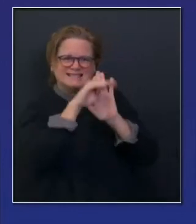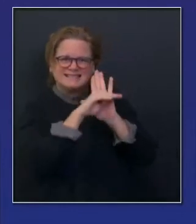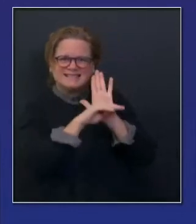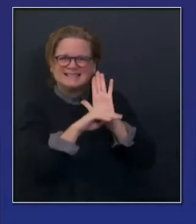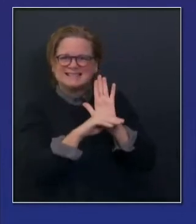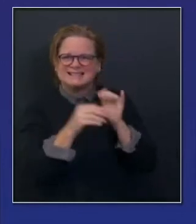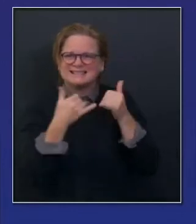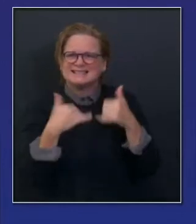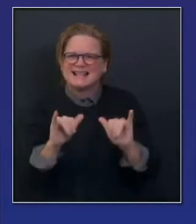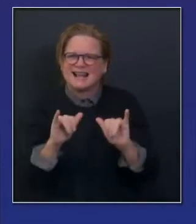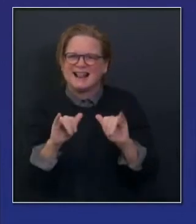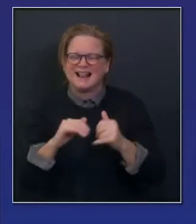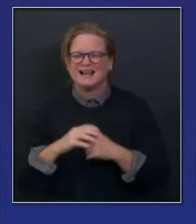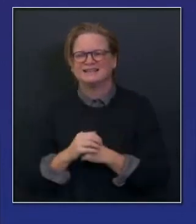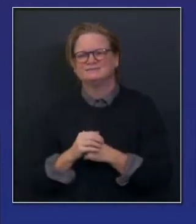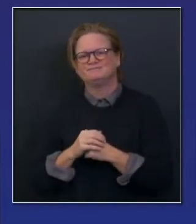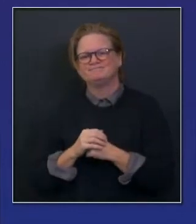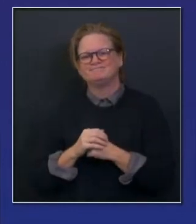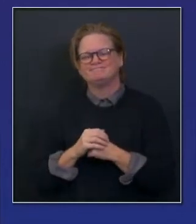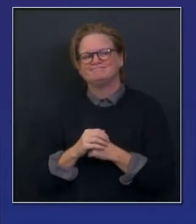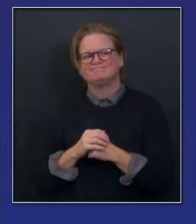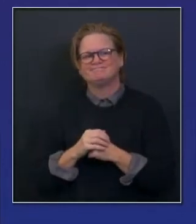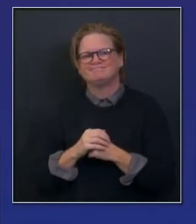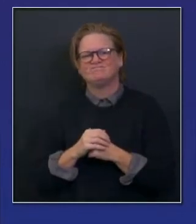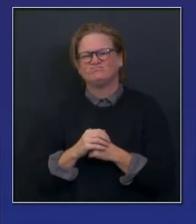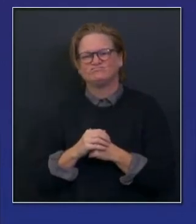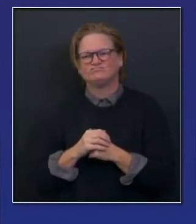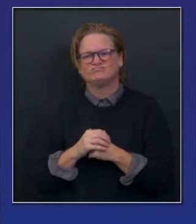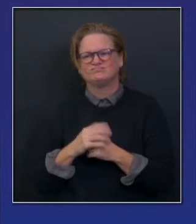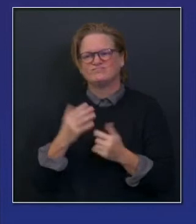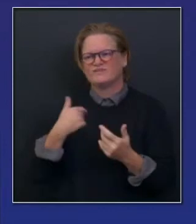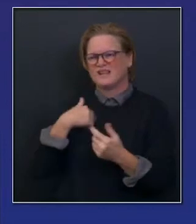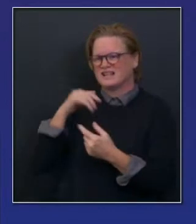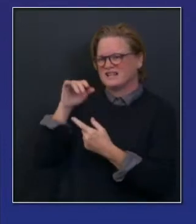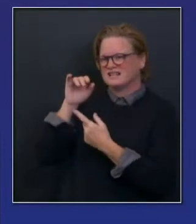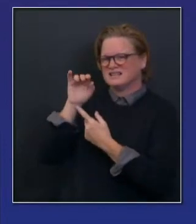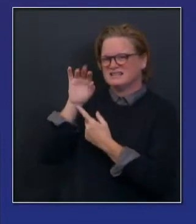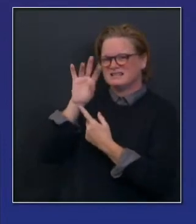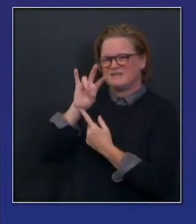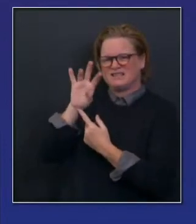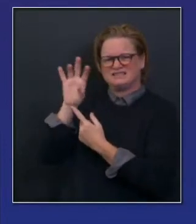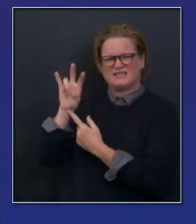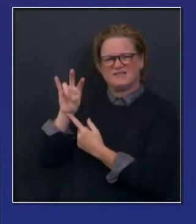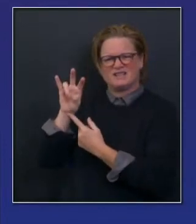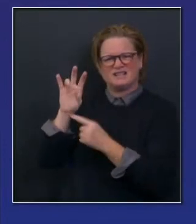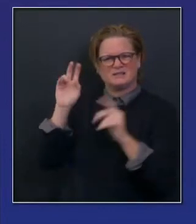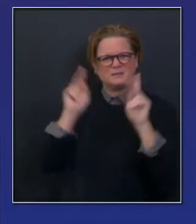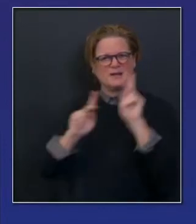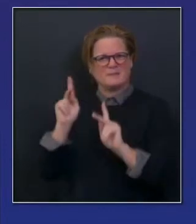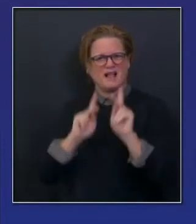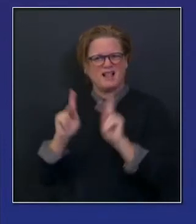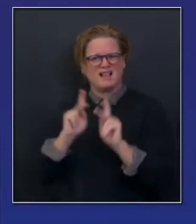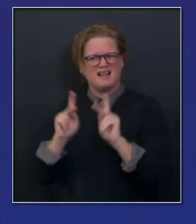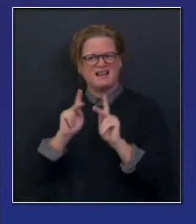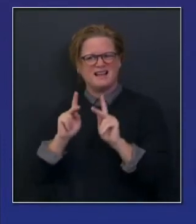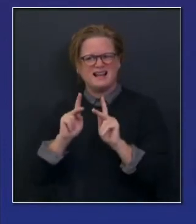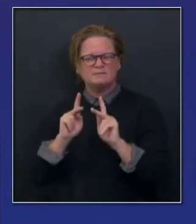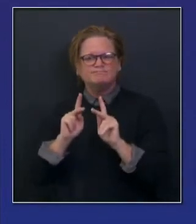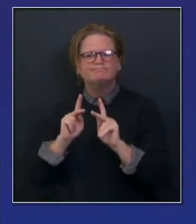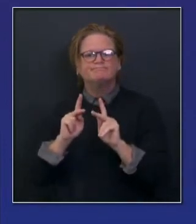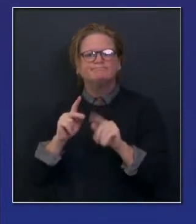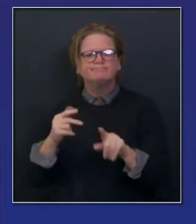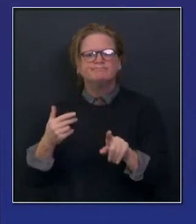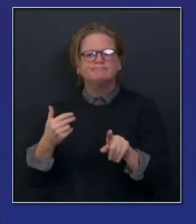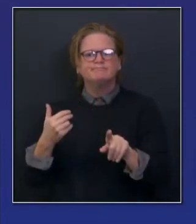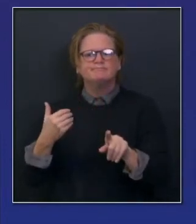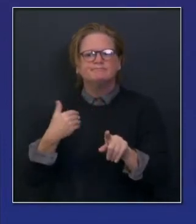Placer County, that 77 individuals we've been able to connect, a multi-state outbreak, because people were not applying